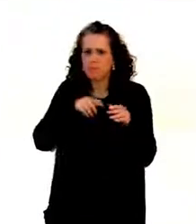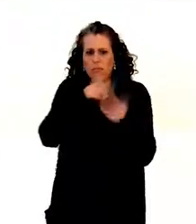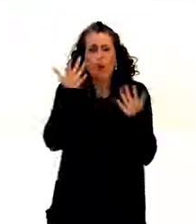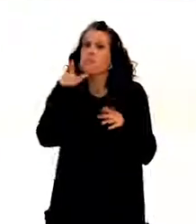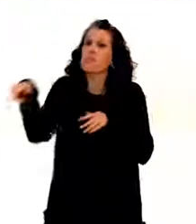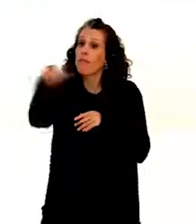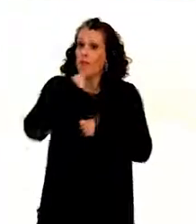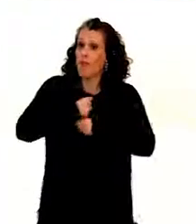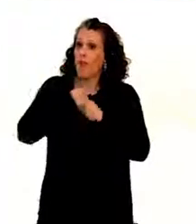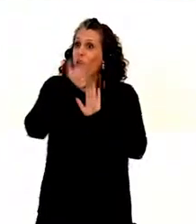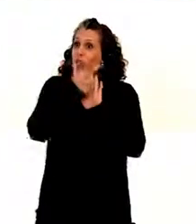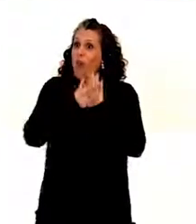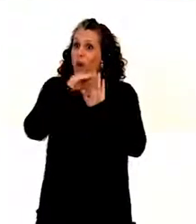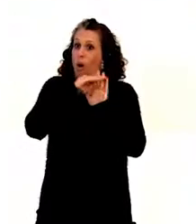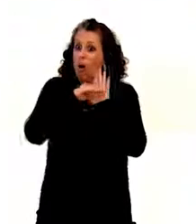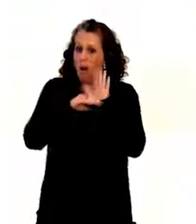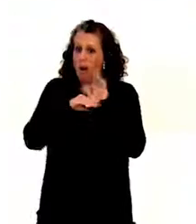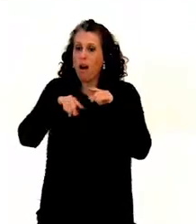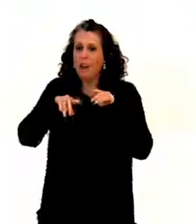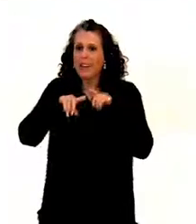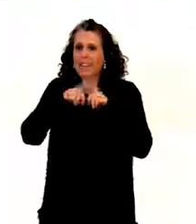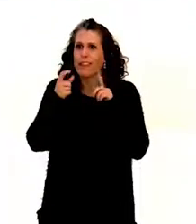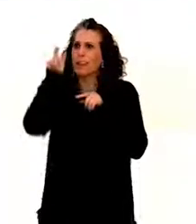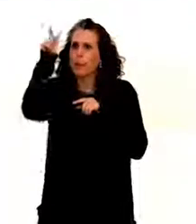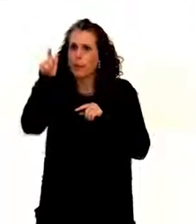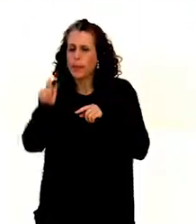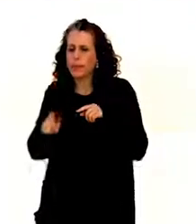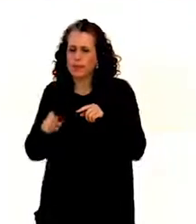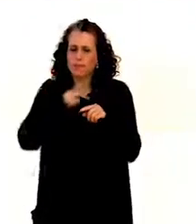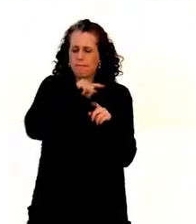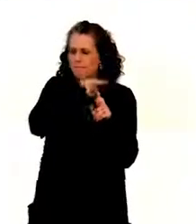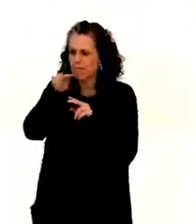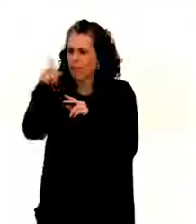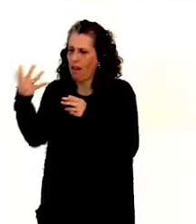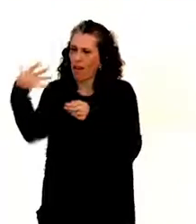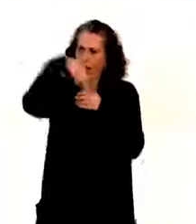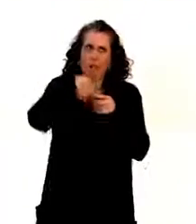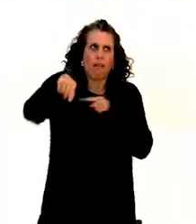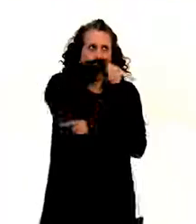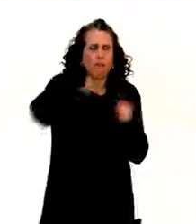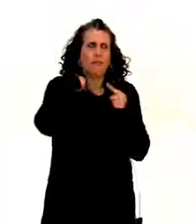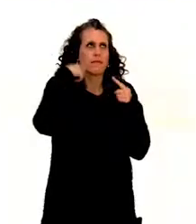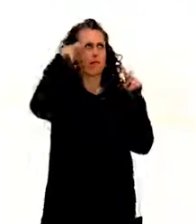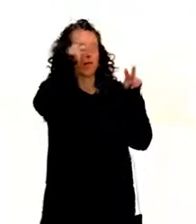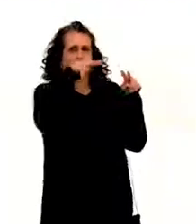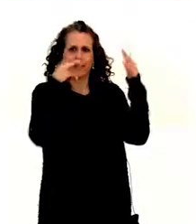a lawyer's terms of reference, it was built into our, you know, way of thinking that if a person, due to some type